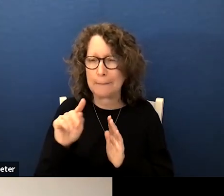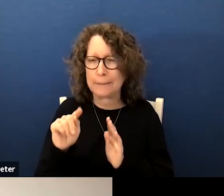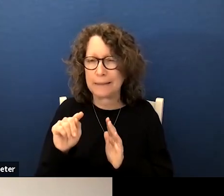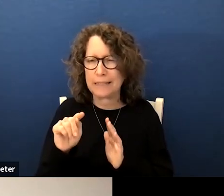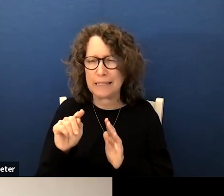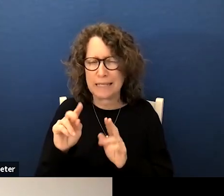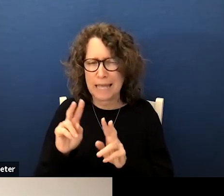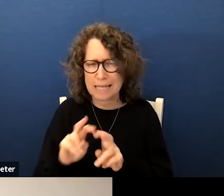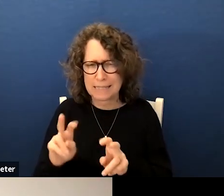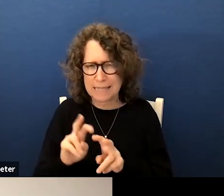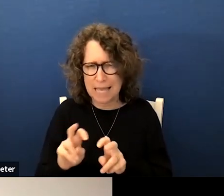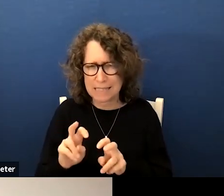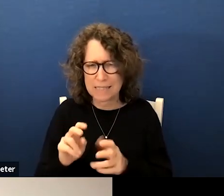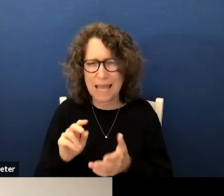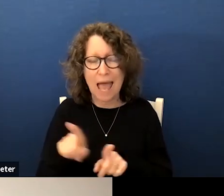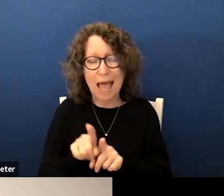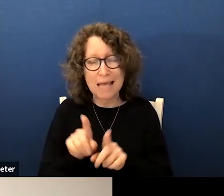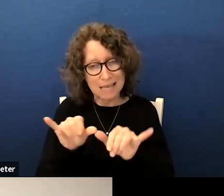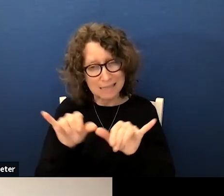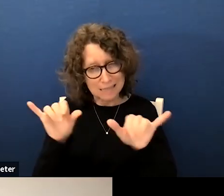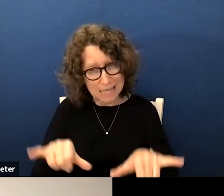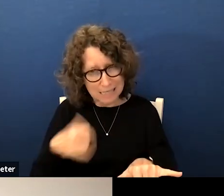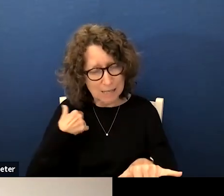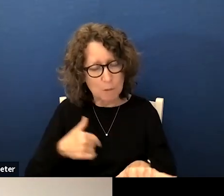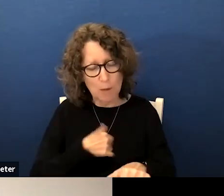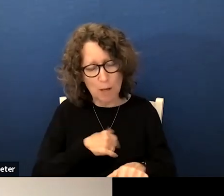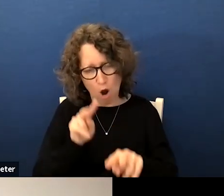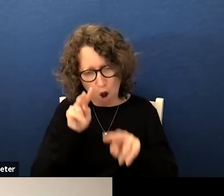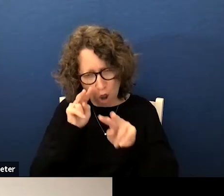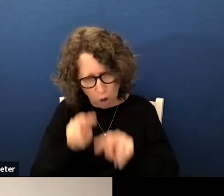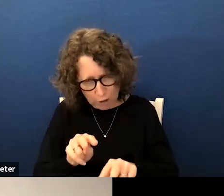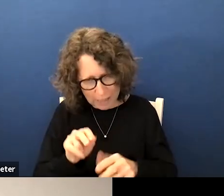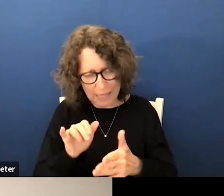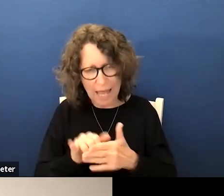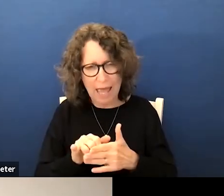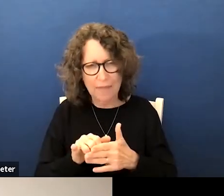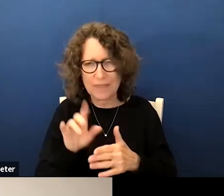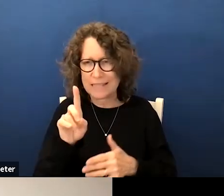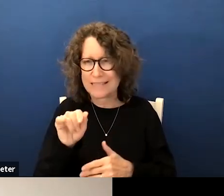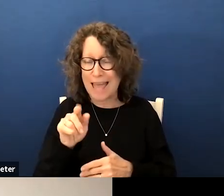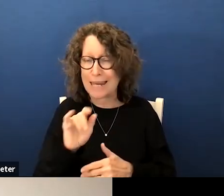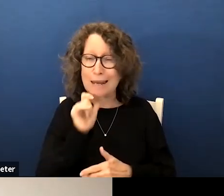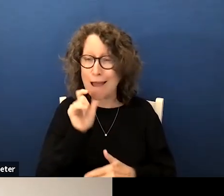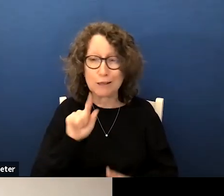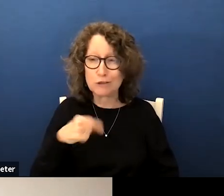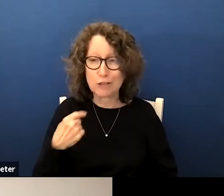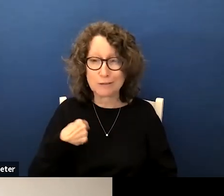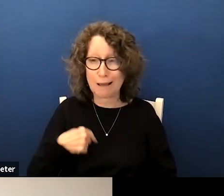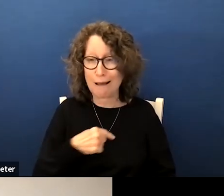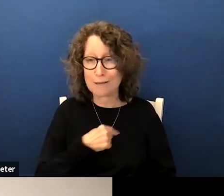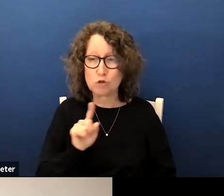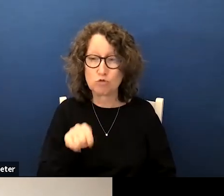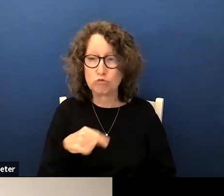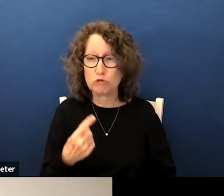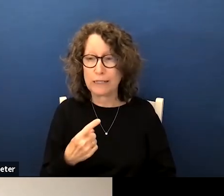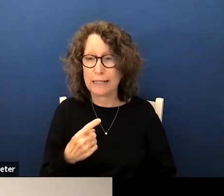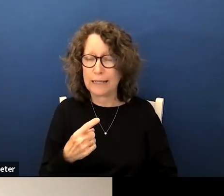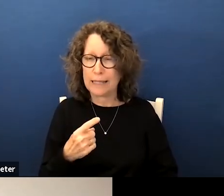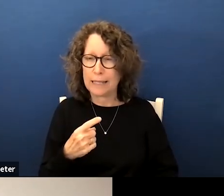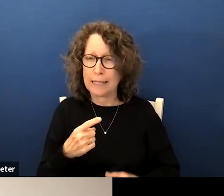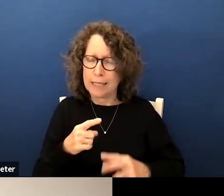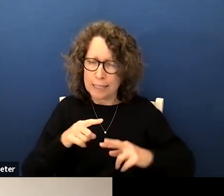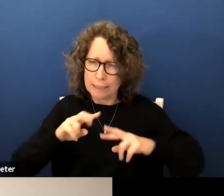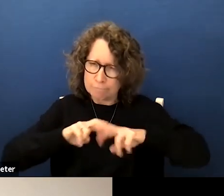means that as a system we are looking at this data not just us to really be able to drill